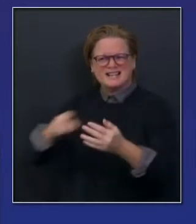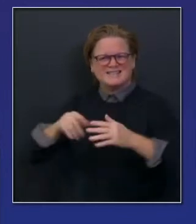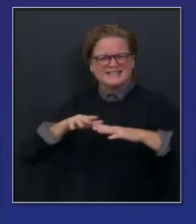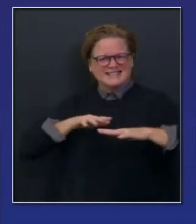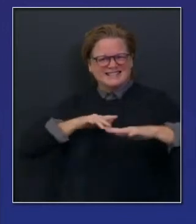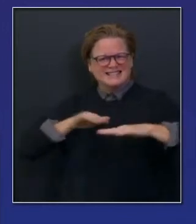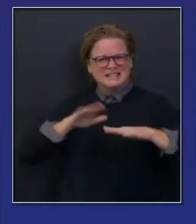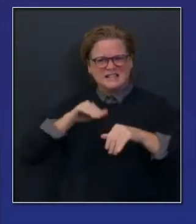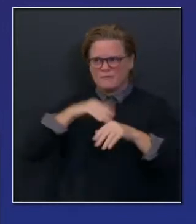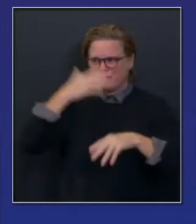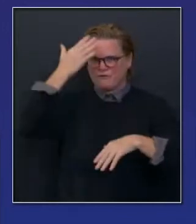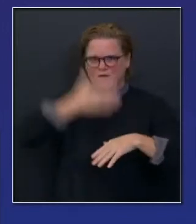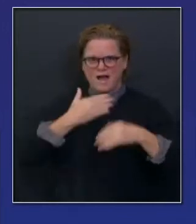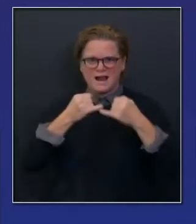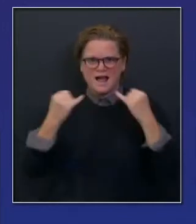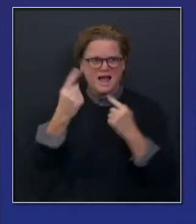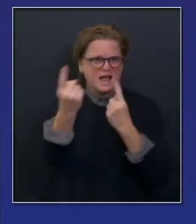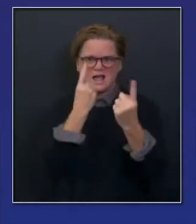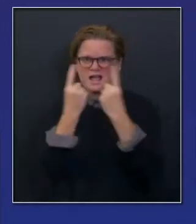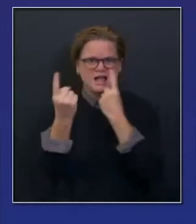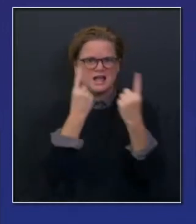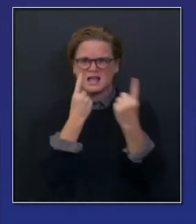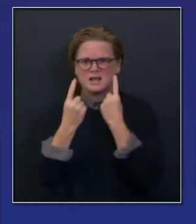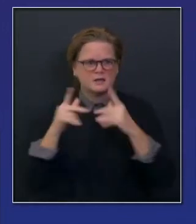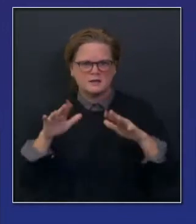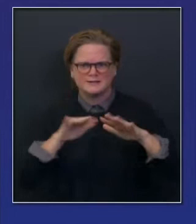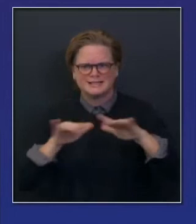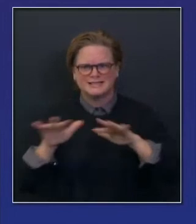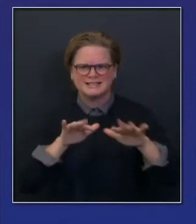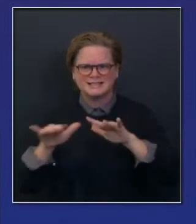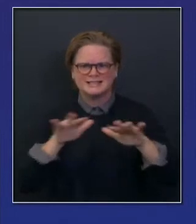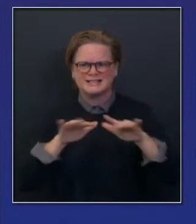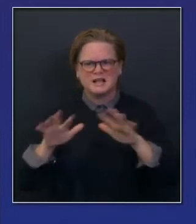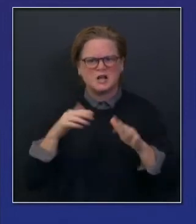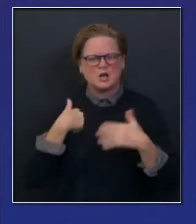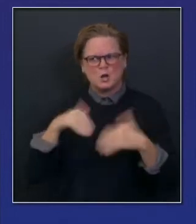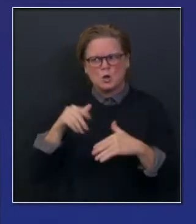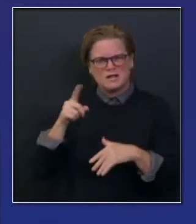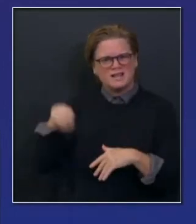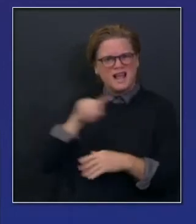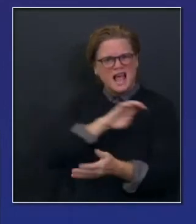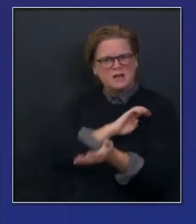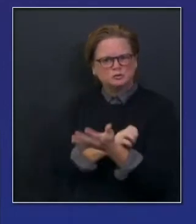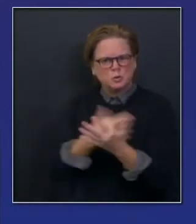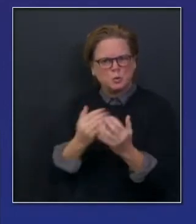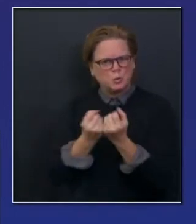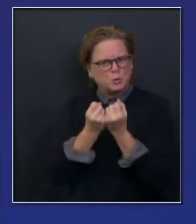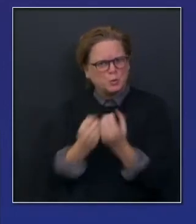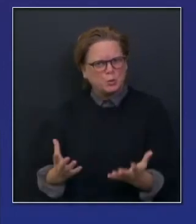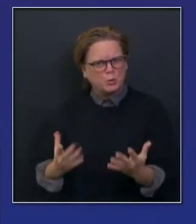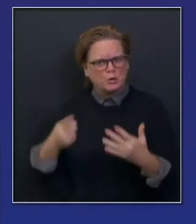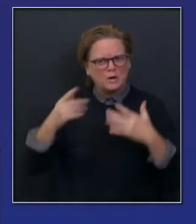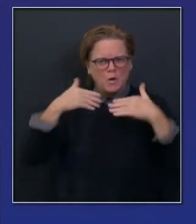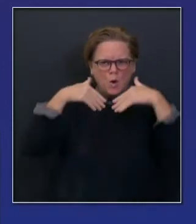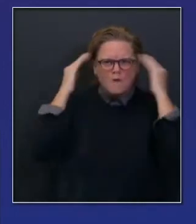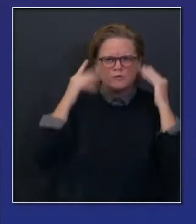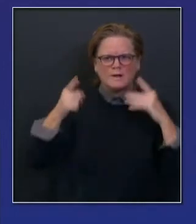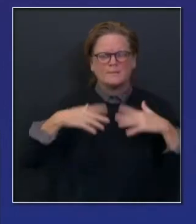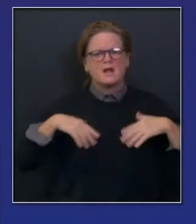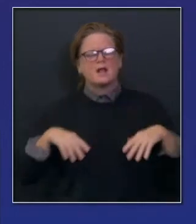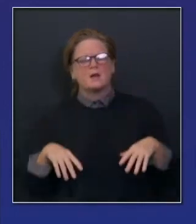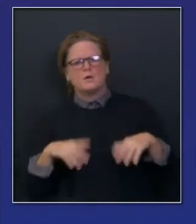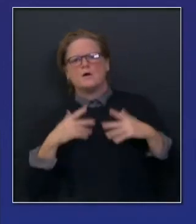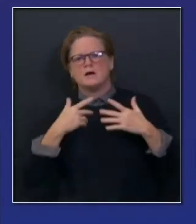from the beginning that are wary, that have been worn out, worn thin. And now they're able to not only get the